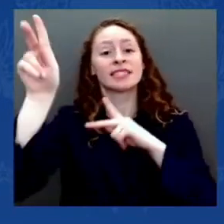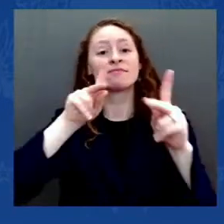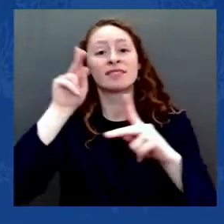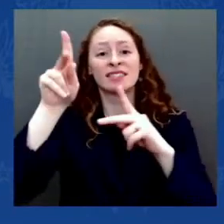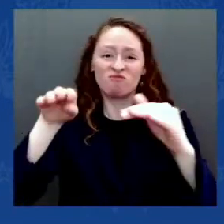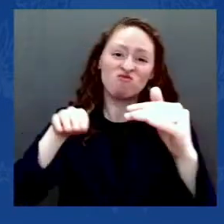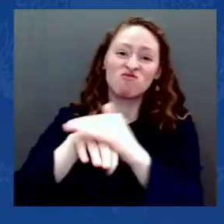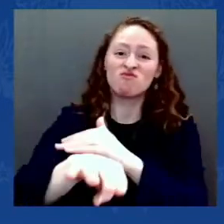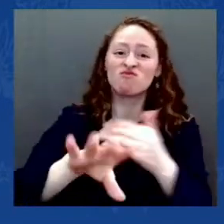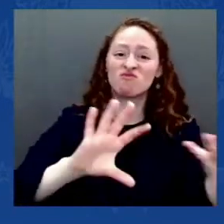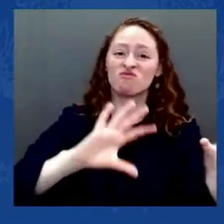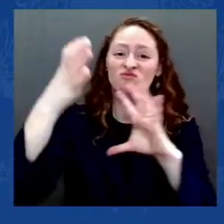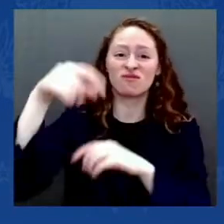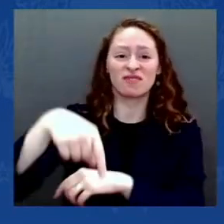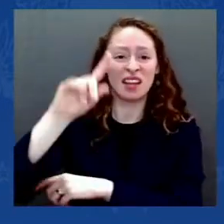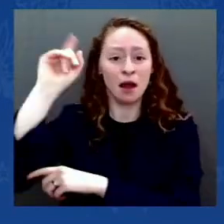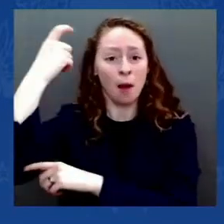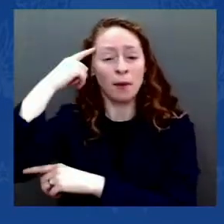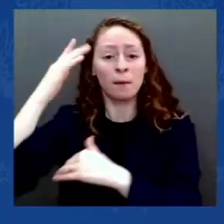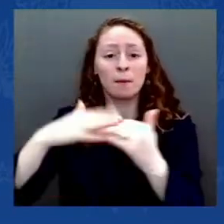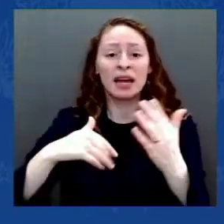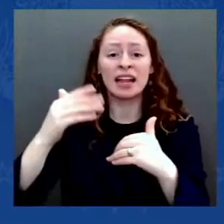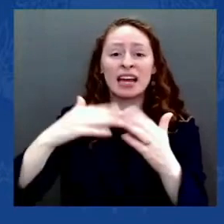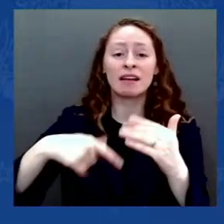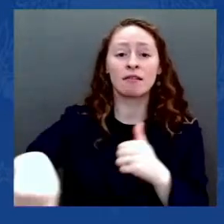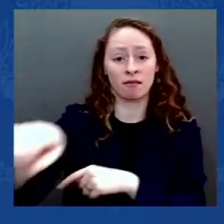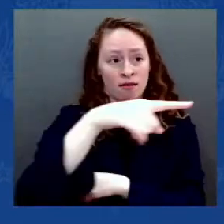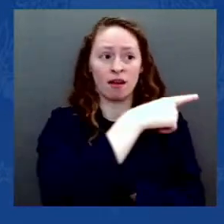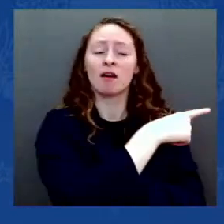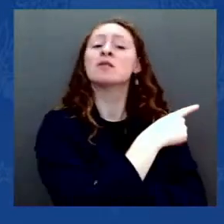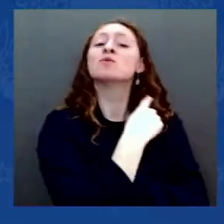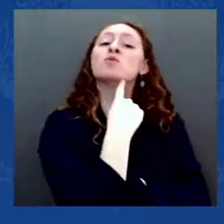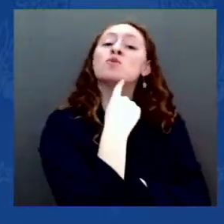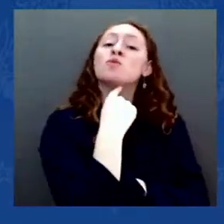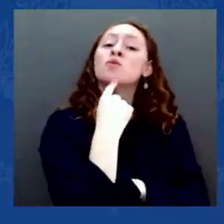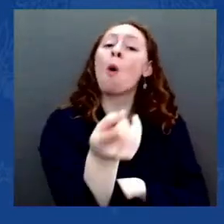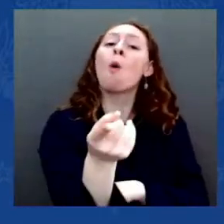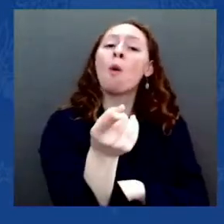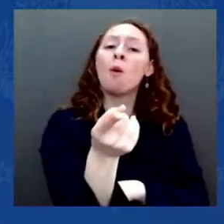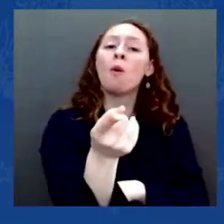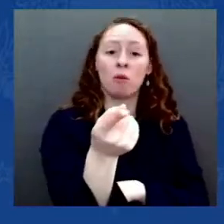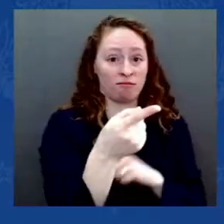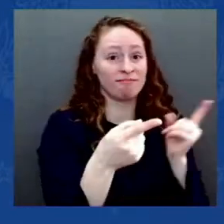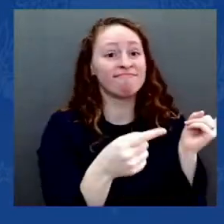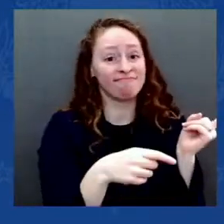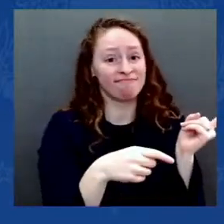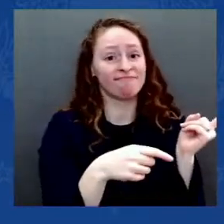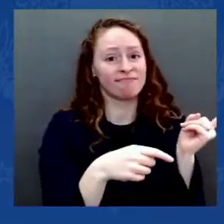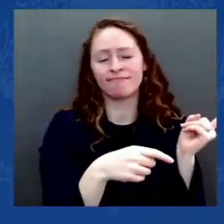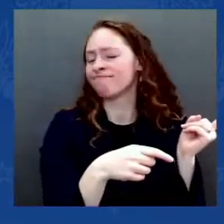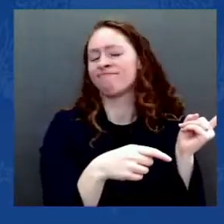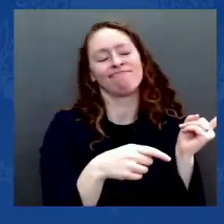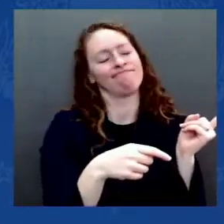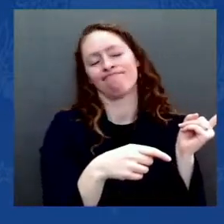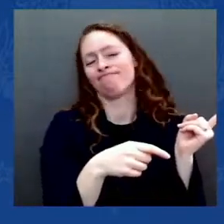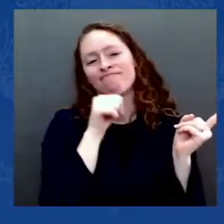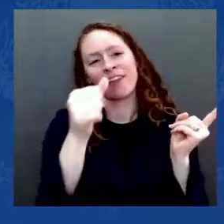democracy. They didn't come here out of patriotism or principle. They came here in rage.